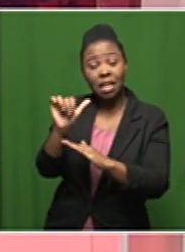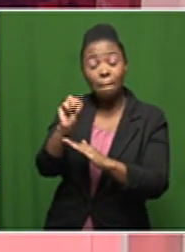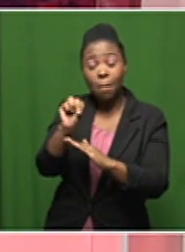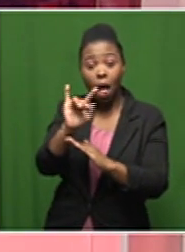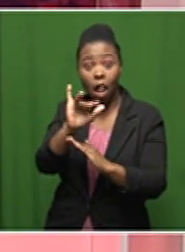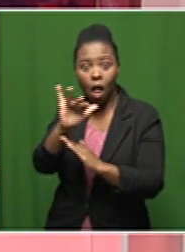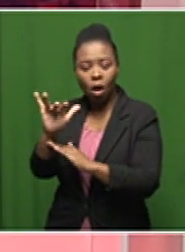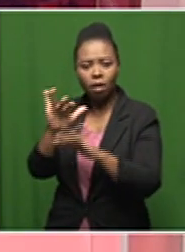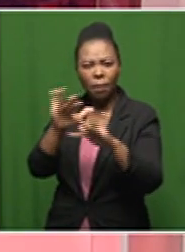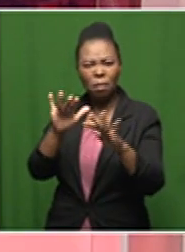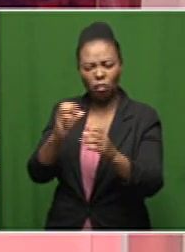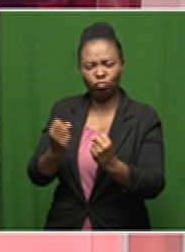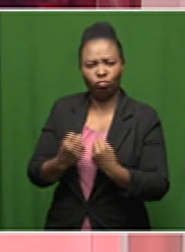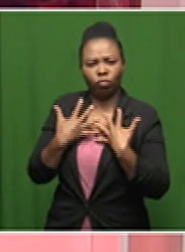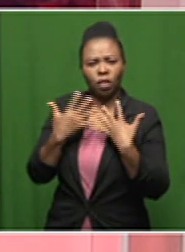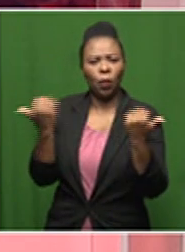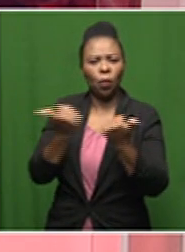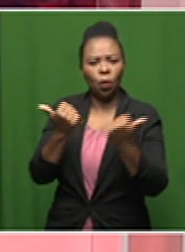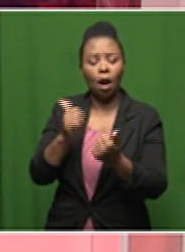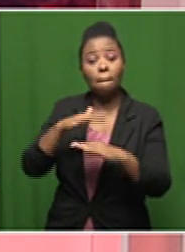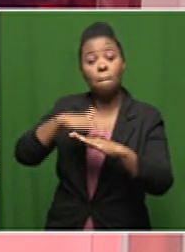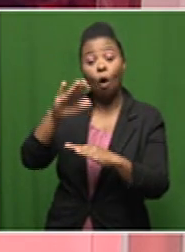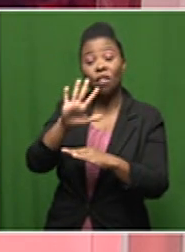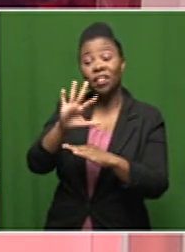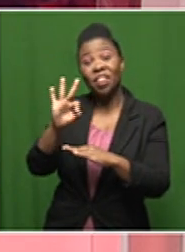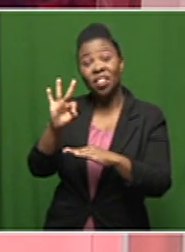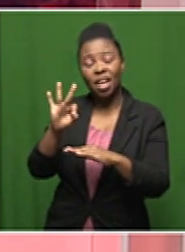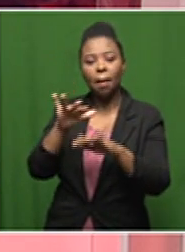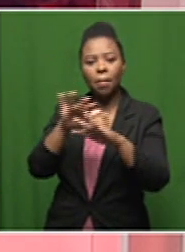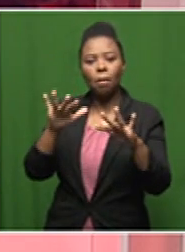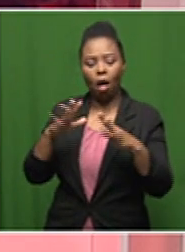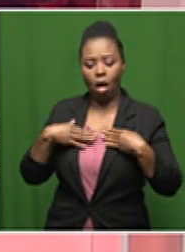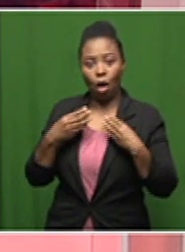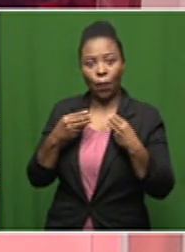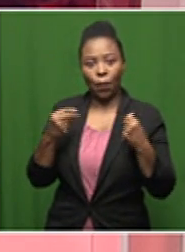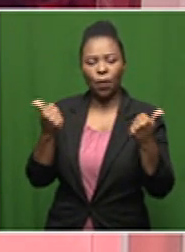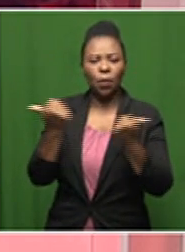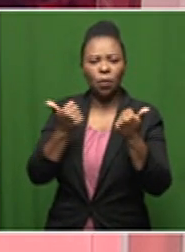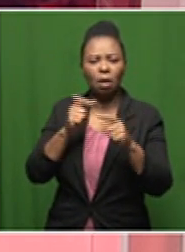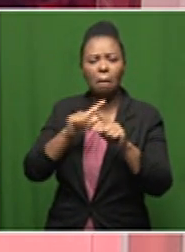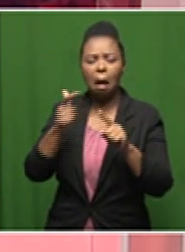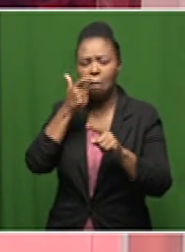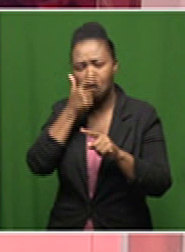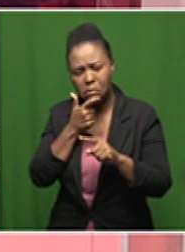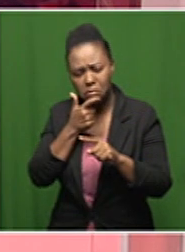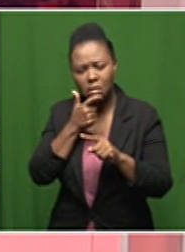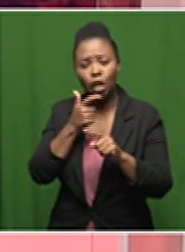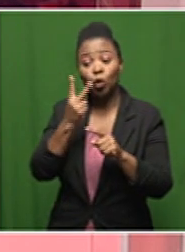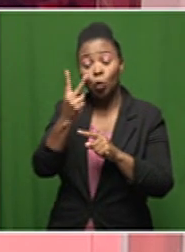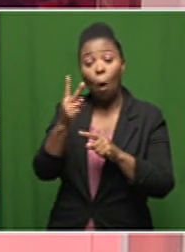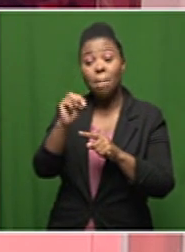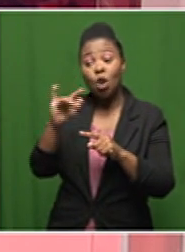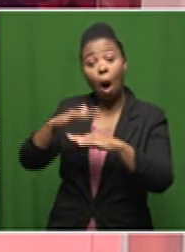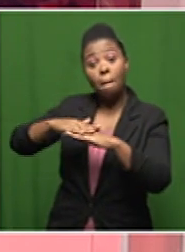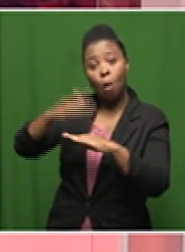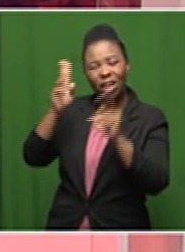have been infected more than 53 million people have recovered but sadly more than 2 million died from